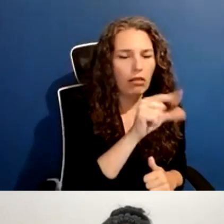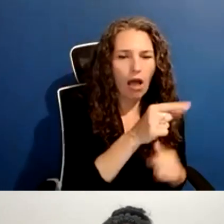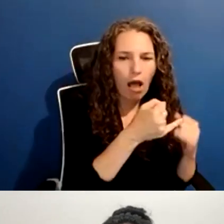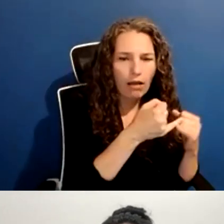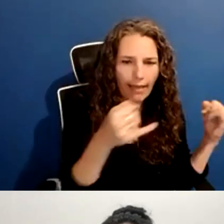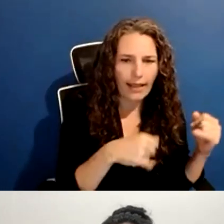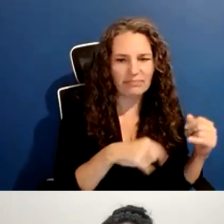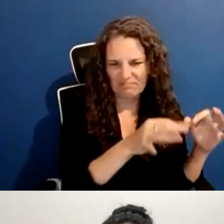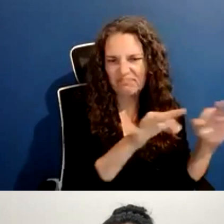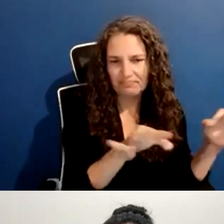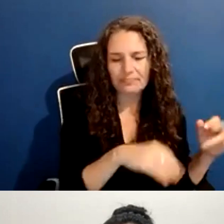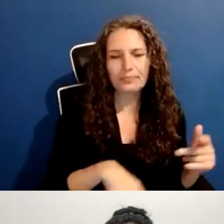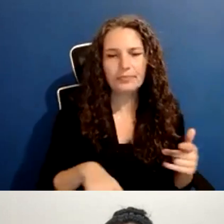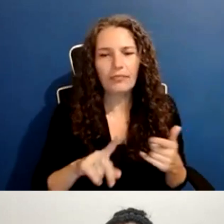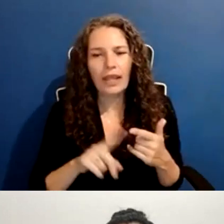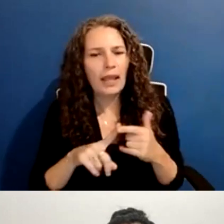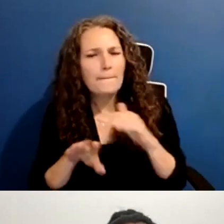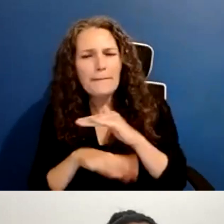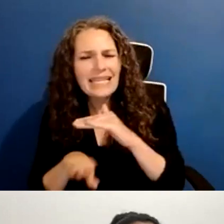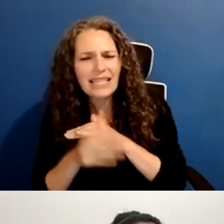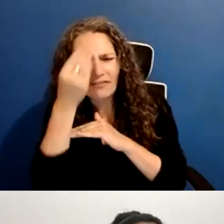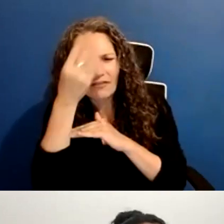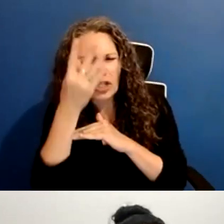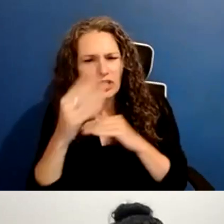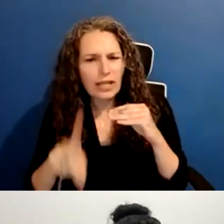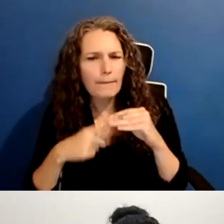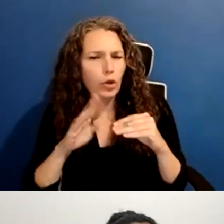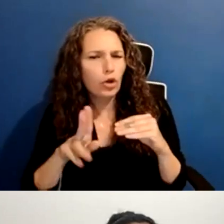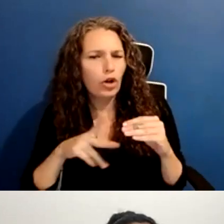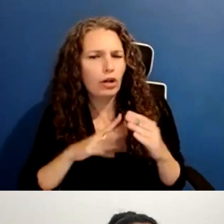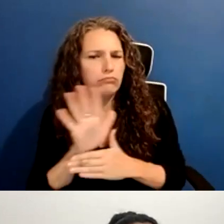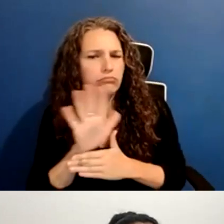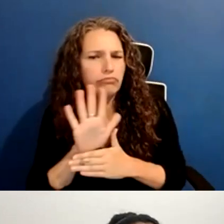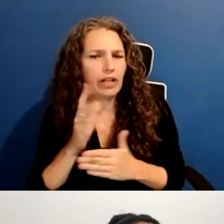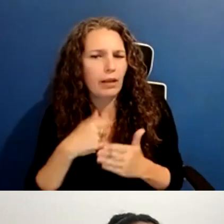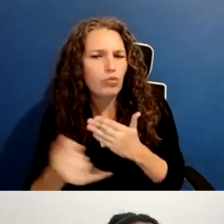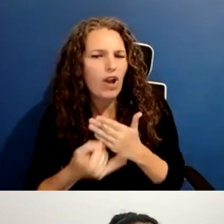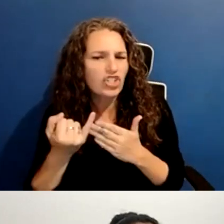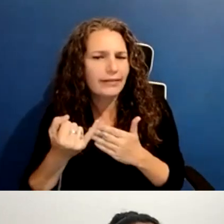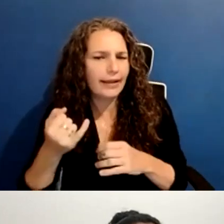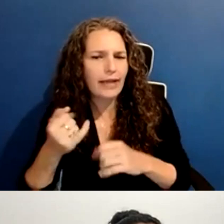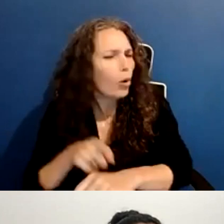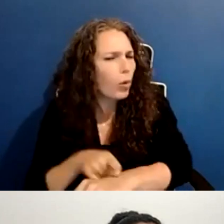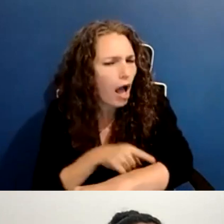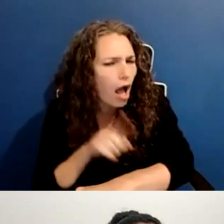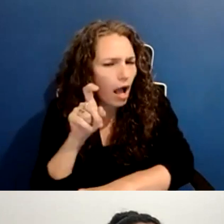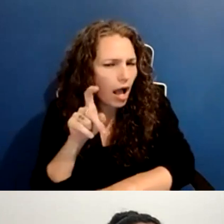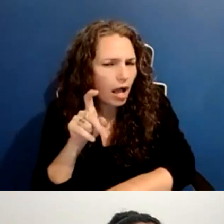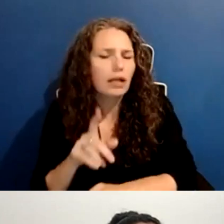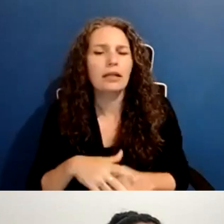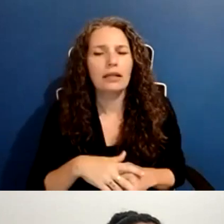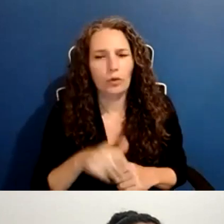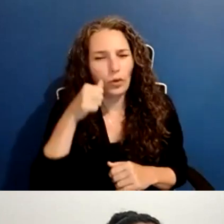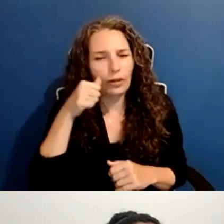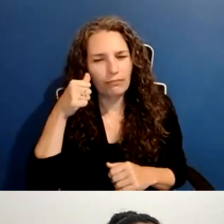about your film projects, such as how long do you intend for it to be, hearkening back to what we discussed in the first day,